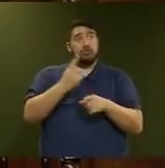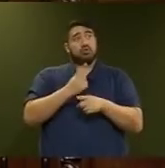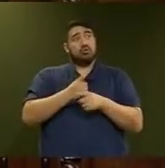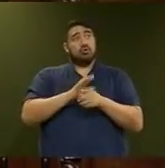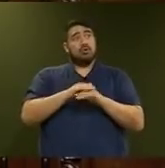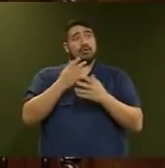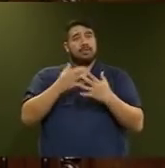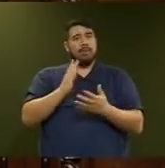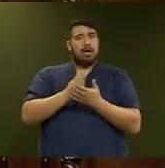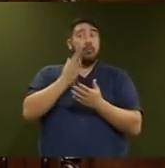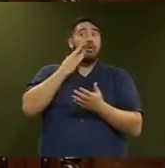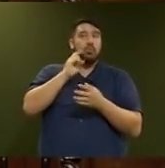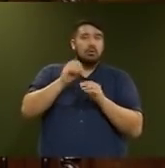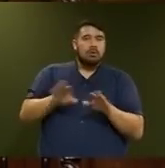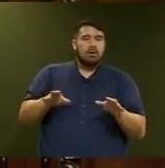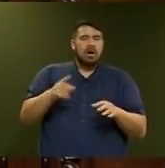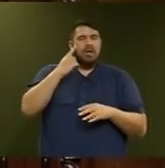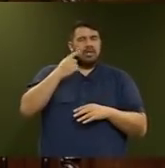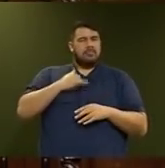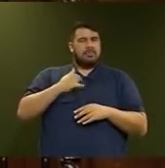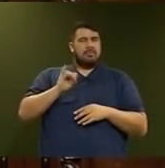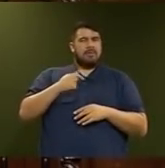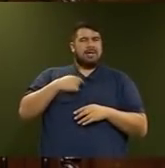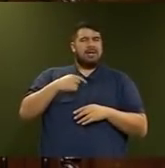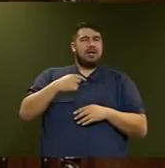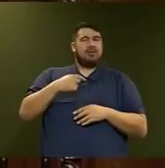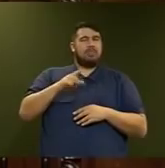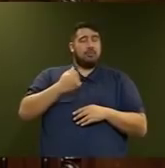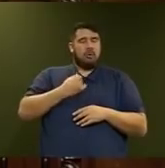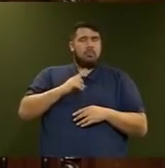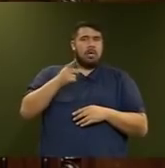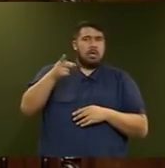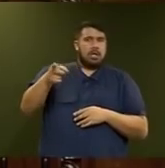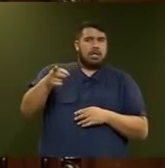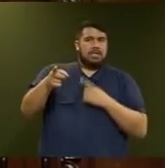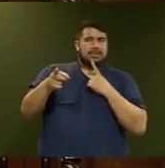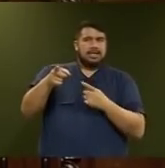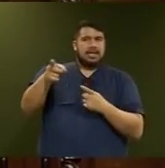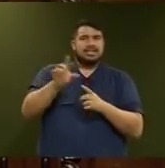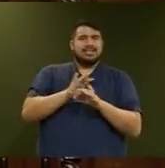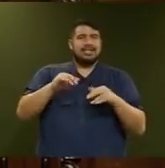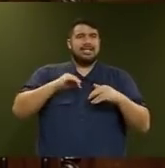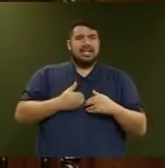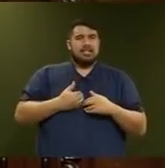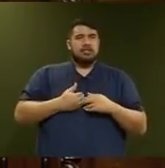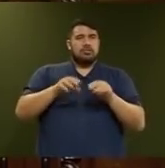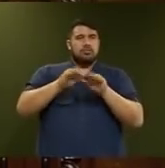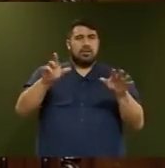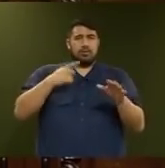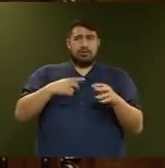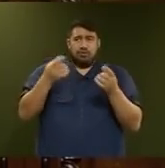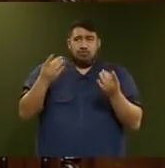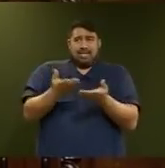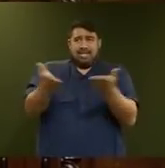you know, I might be over-interpreting. I think what the Minister actually said is he doesn't need to because they're already in the public arena.